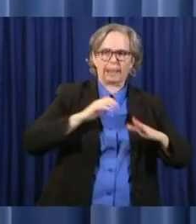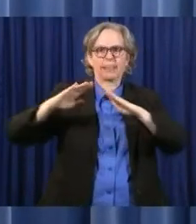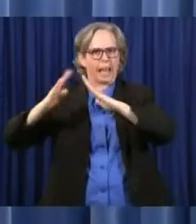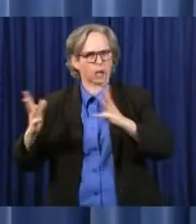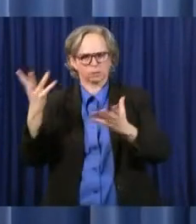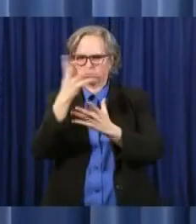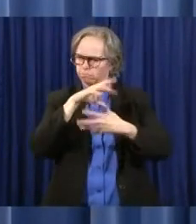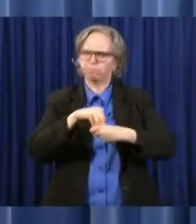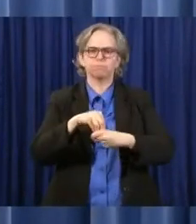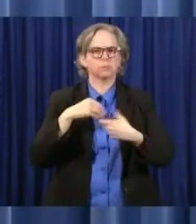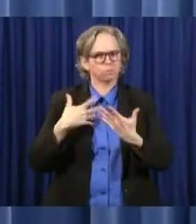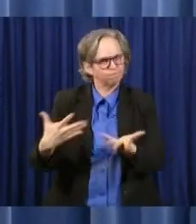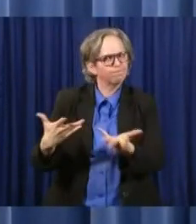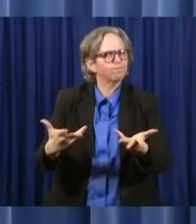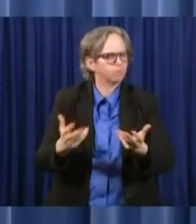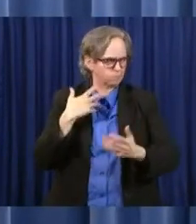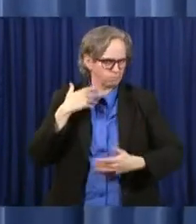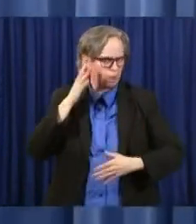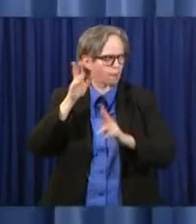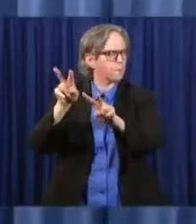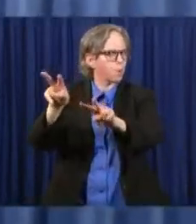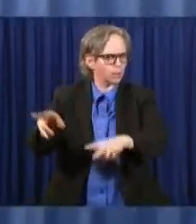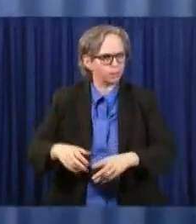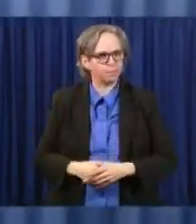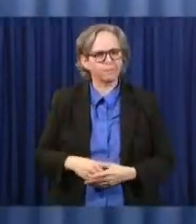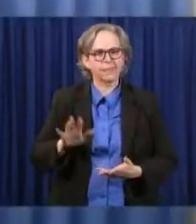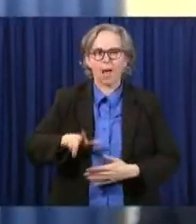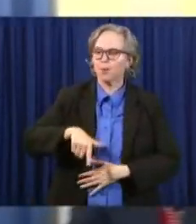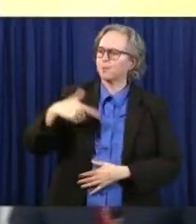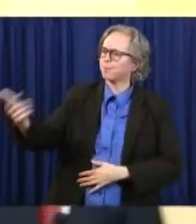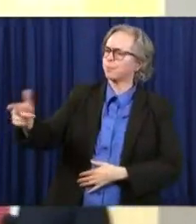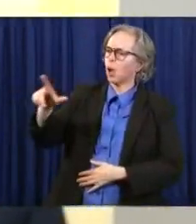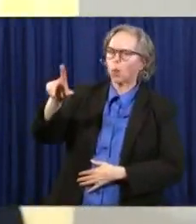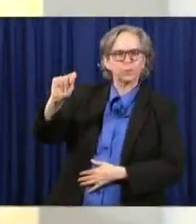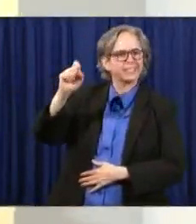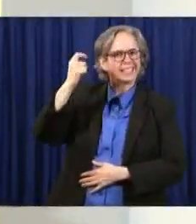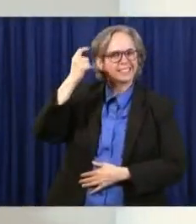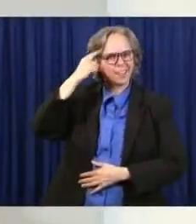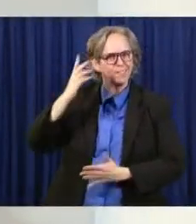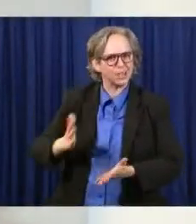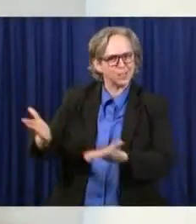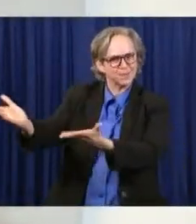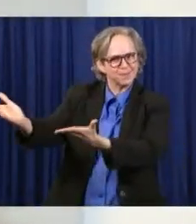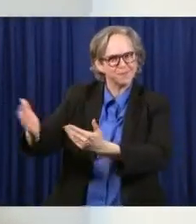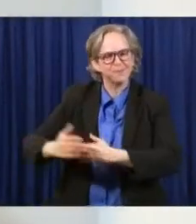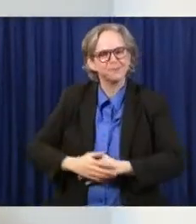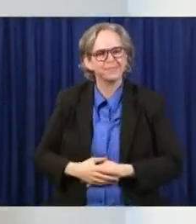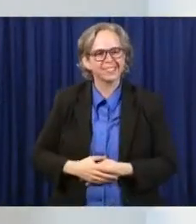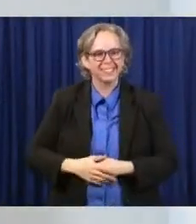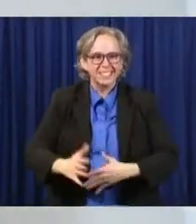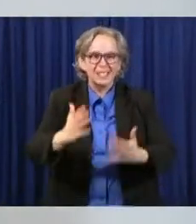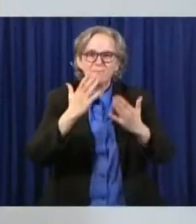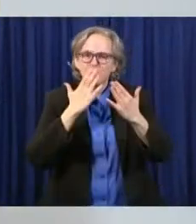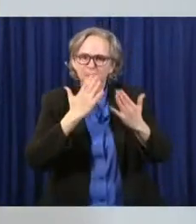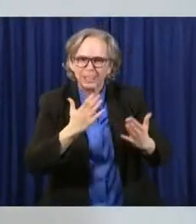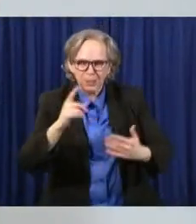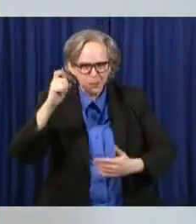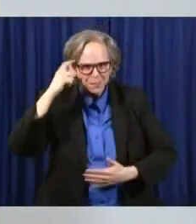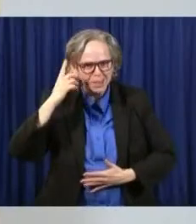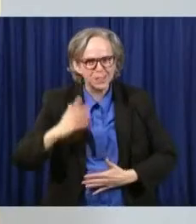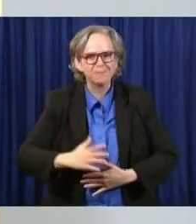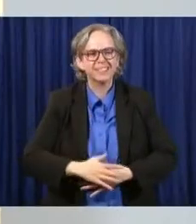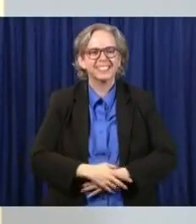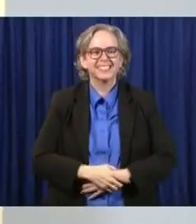the Attorney General. Lieutenant Governor John Huston. Thank you, Governor. Good afternoon.